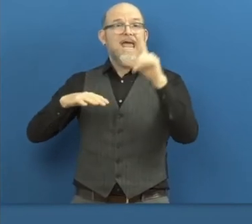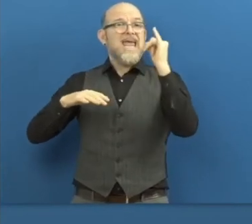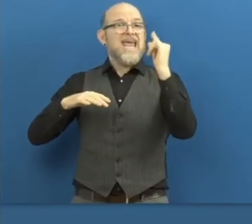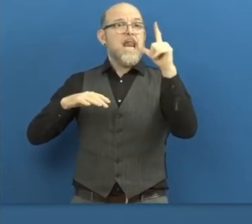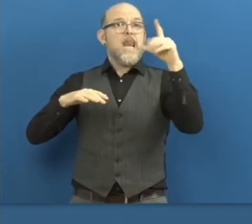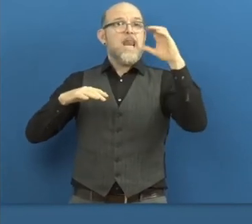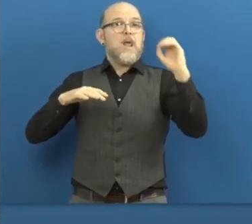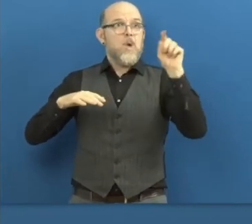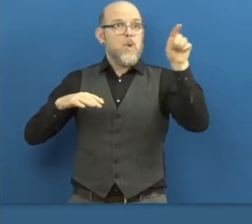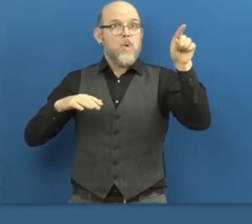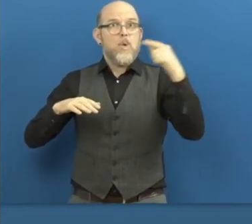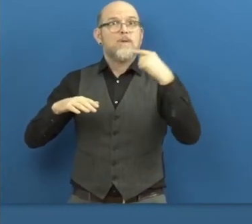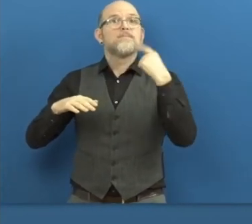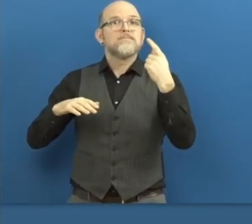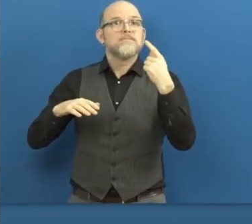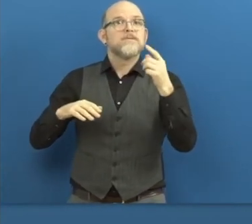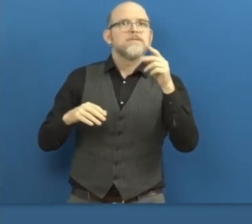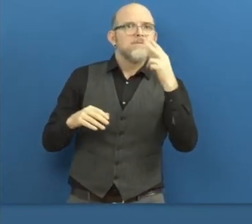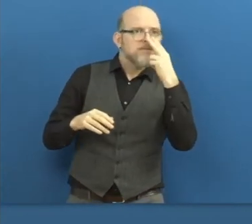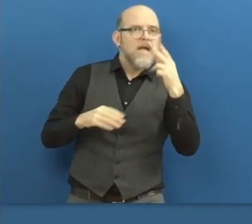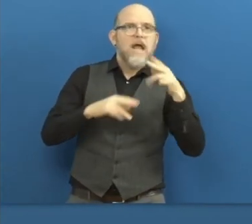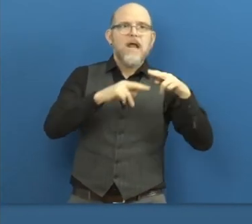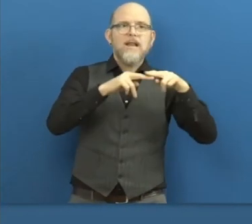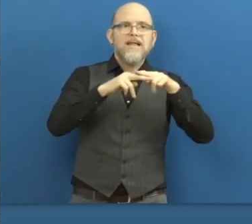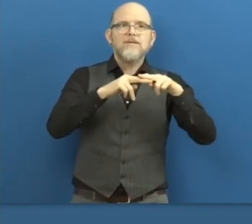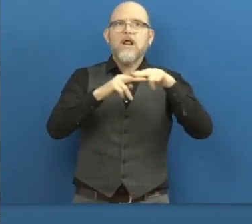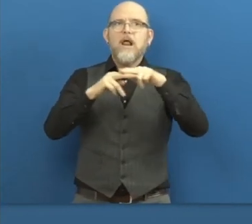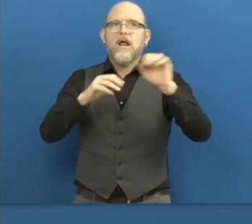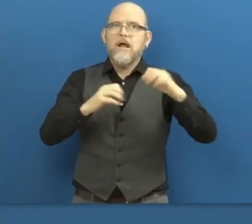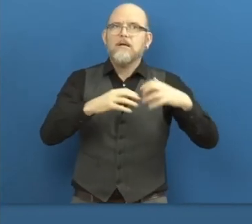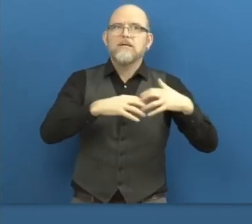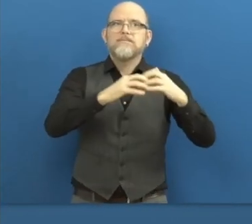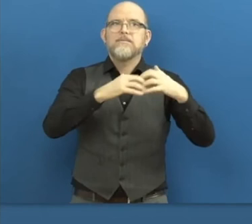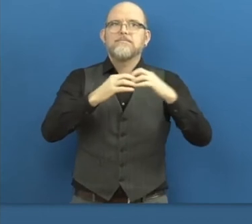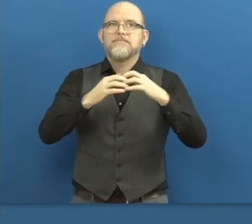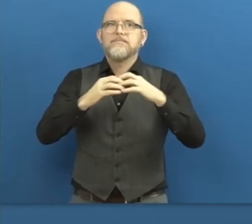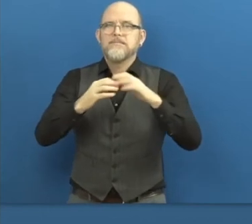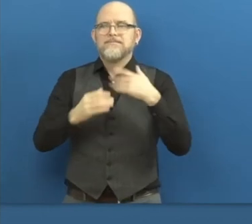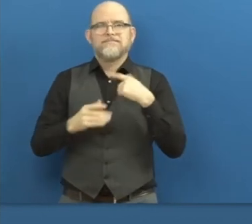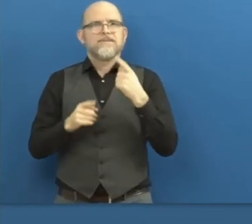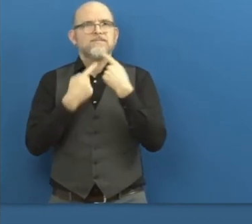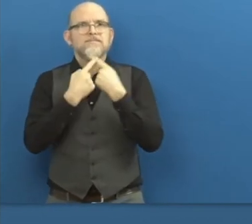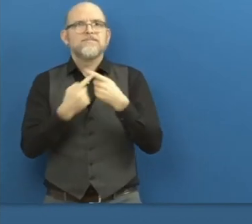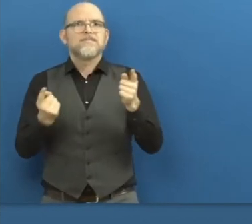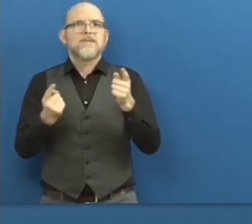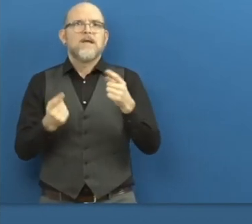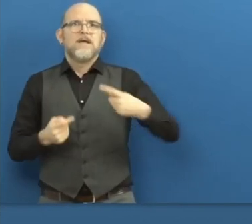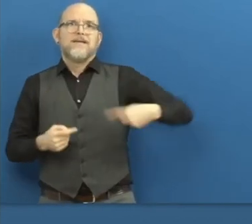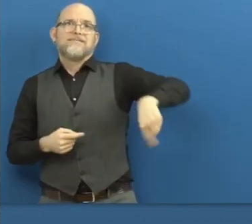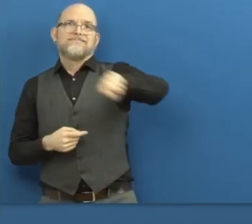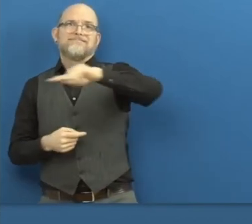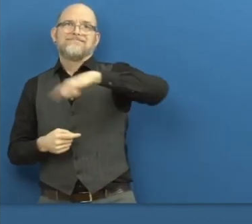exactly the messages that you're all putting forward. Now, finally, but not least, I want to turn to Kenya,